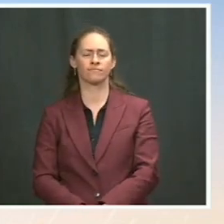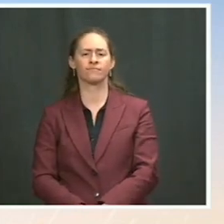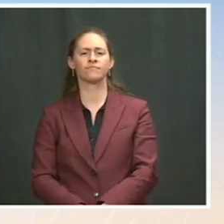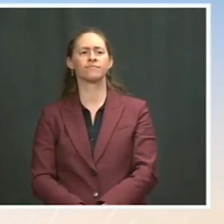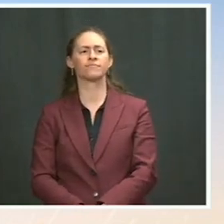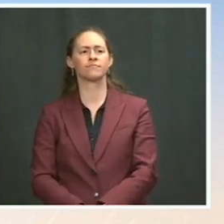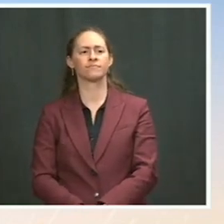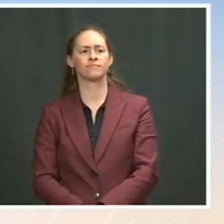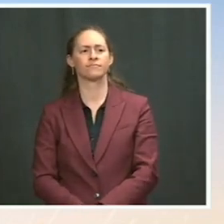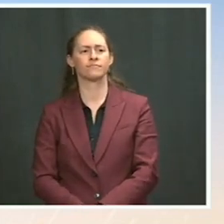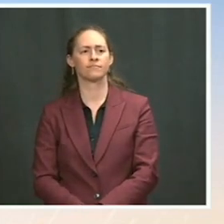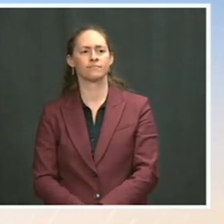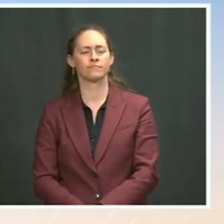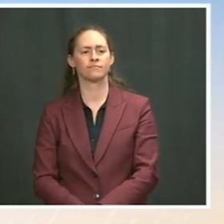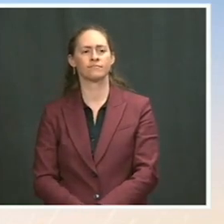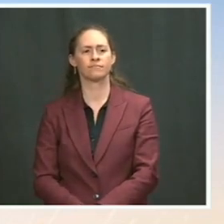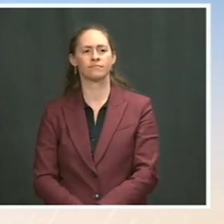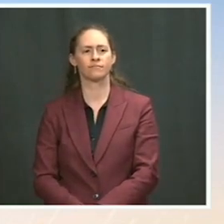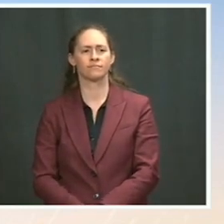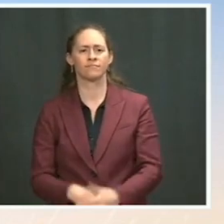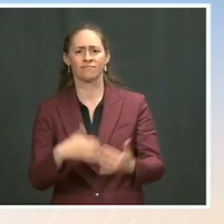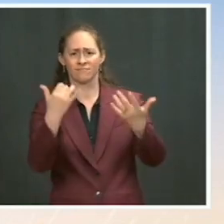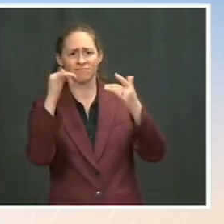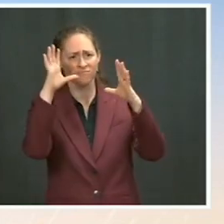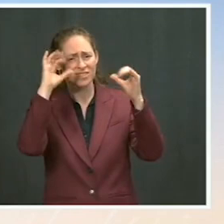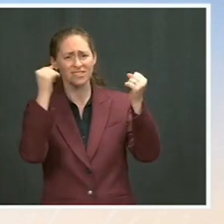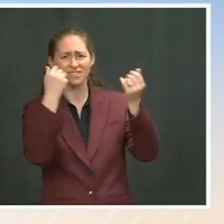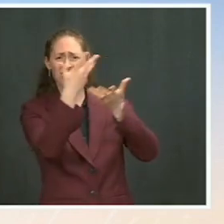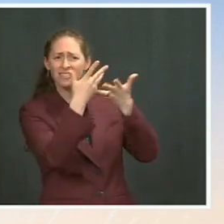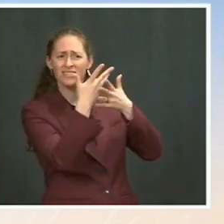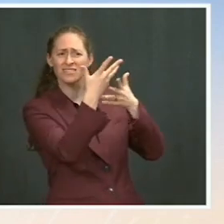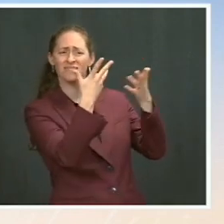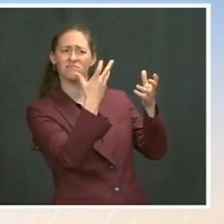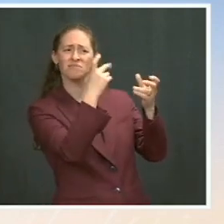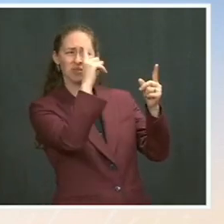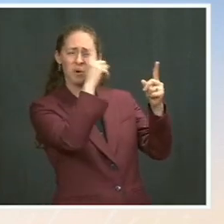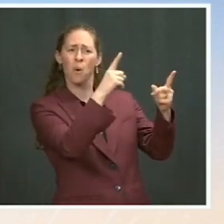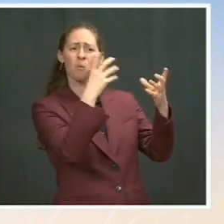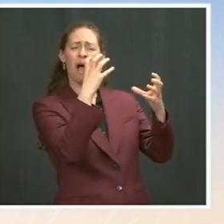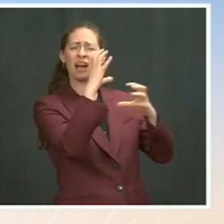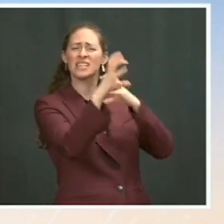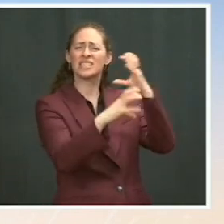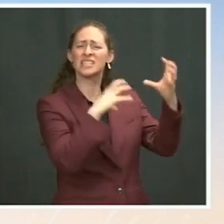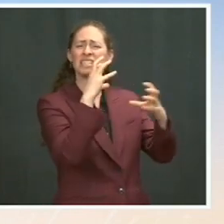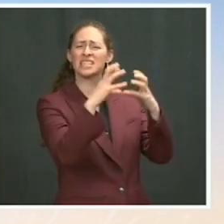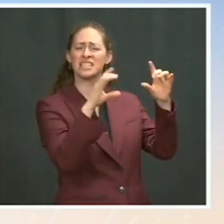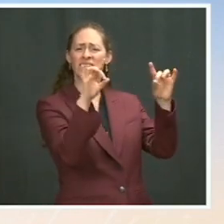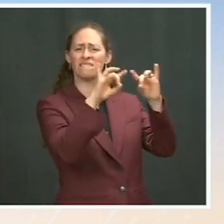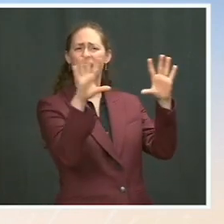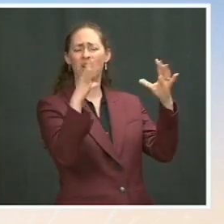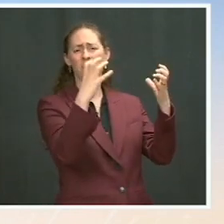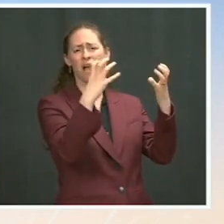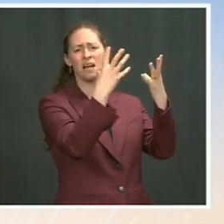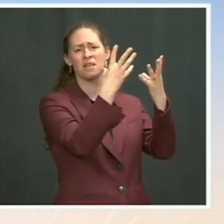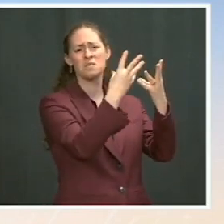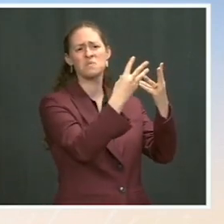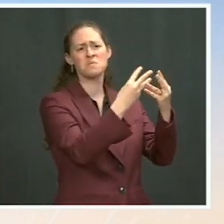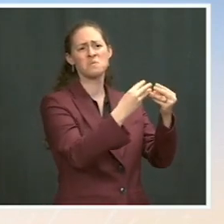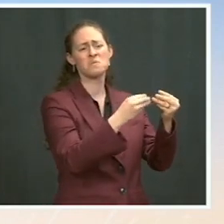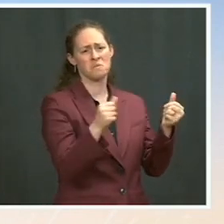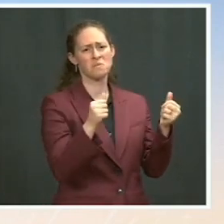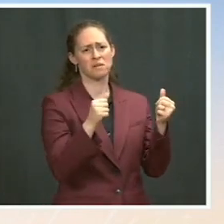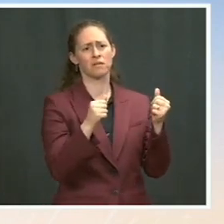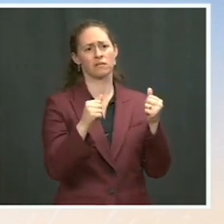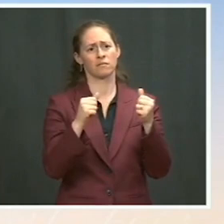clear and consistent message in support of de-escalation, and that is our primary focus. The president's support for Israel's security,